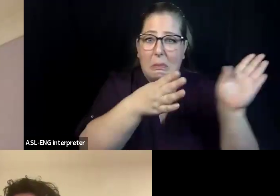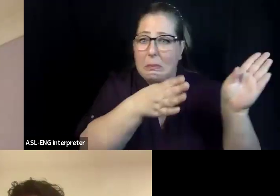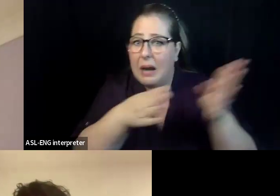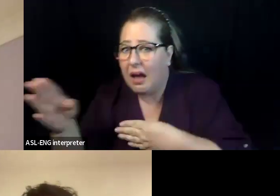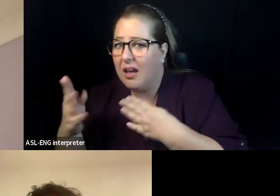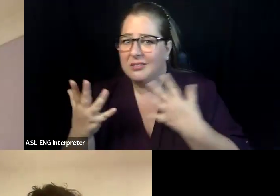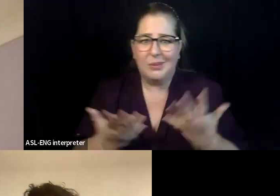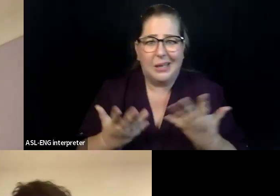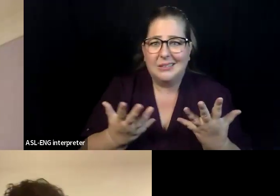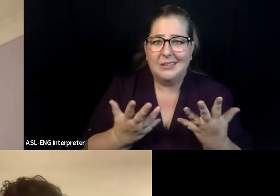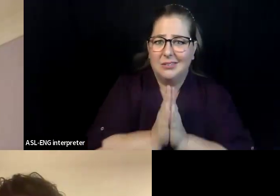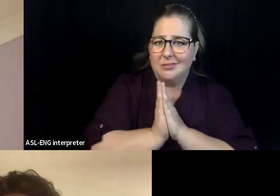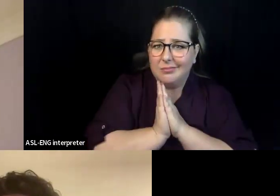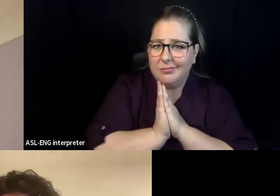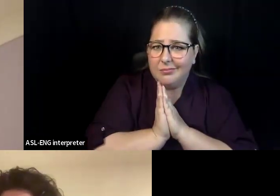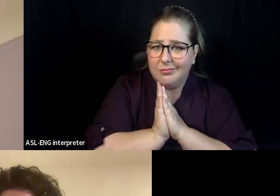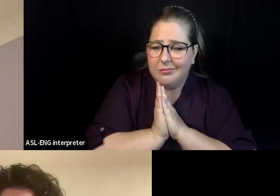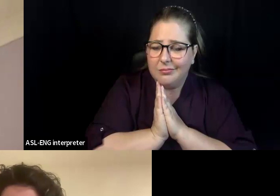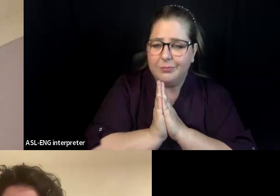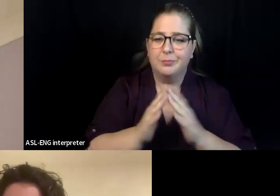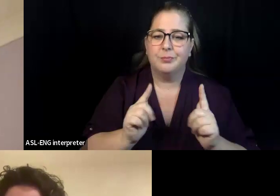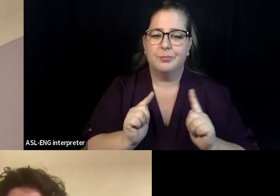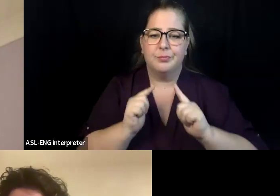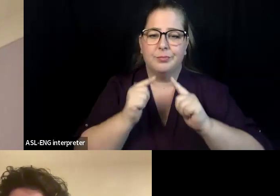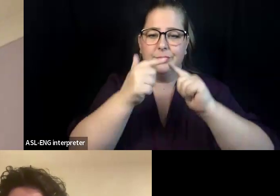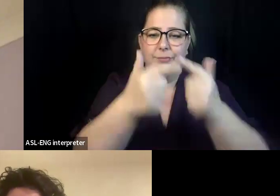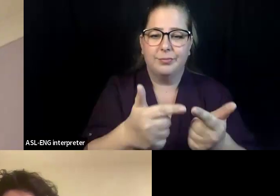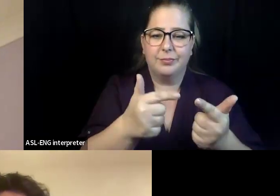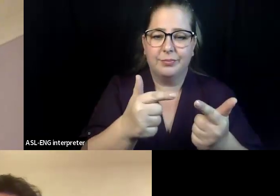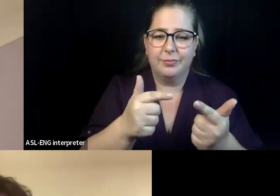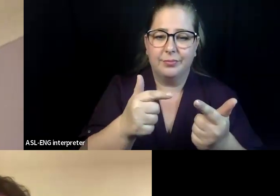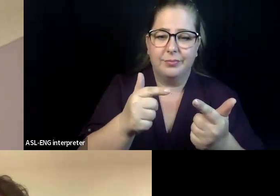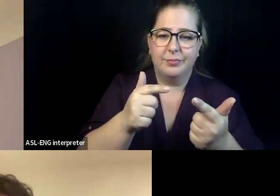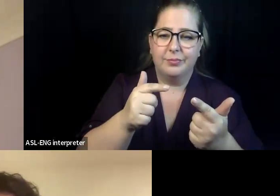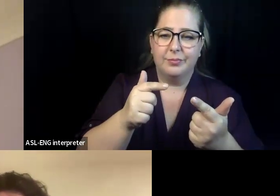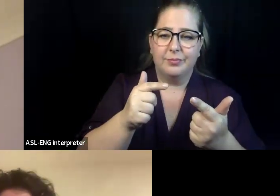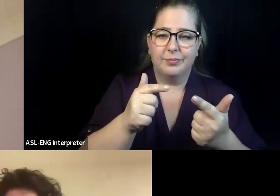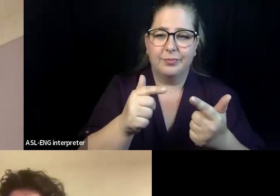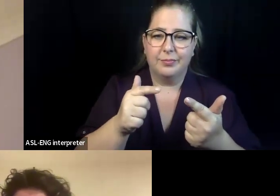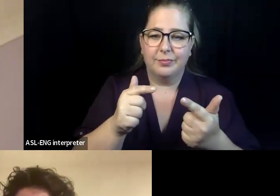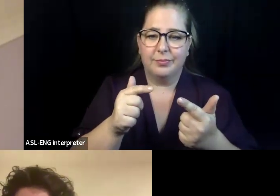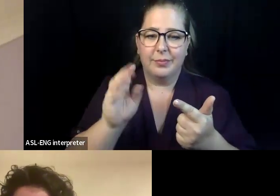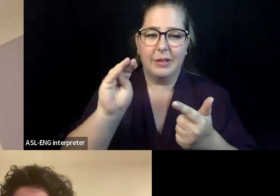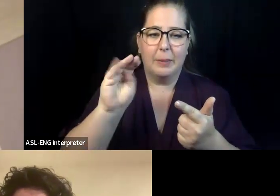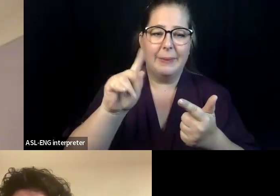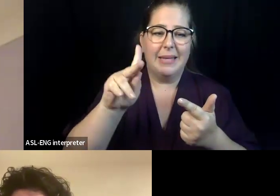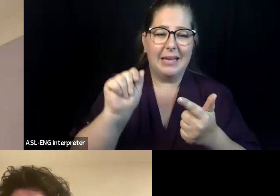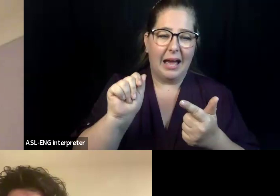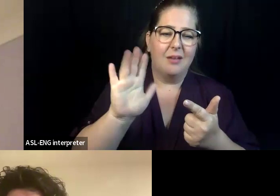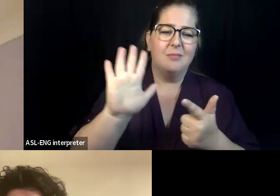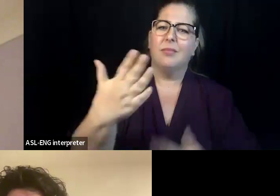Thanks so much for your question. And it is something we've had conversations about, um,